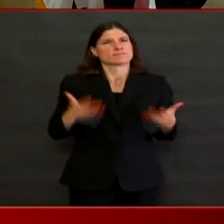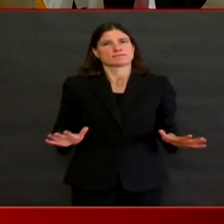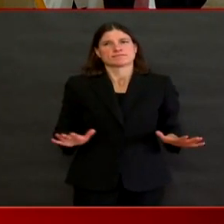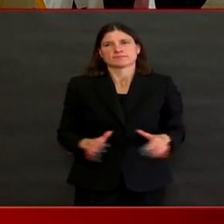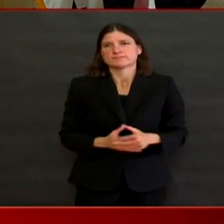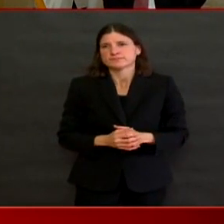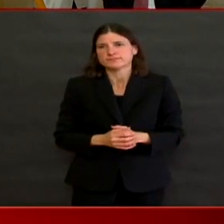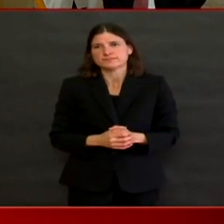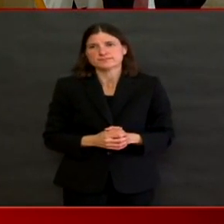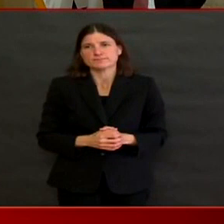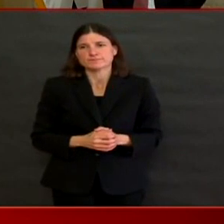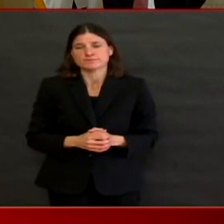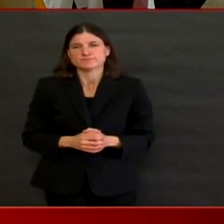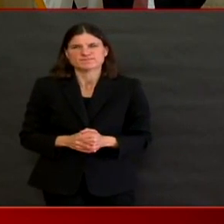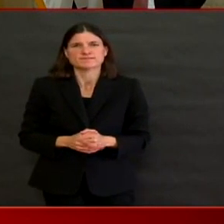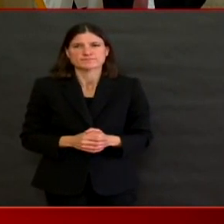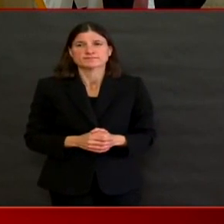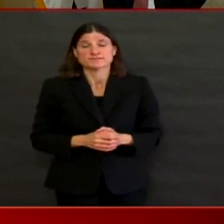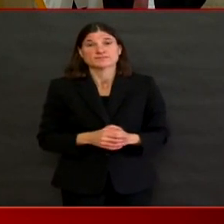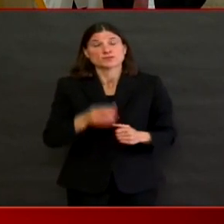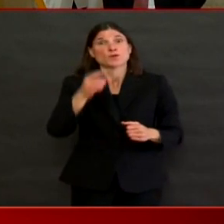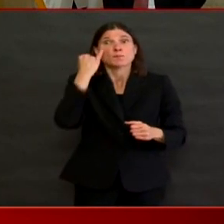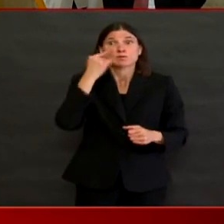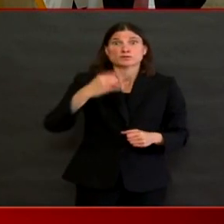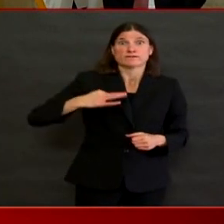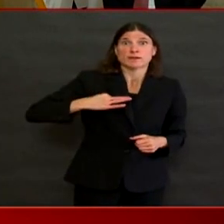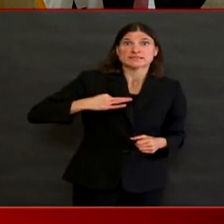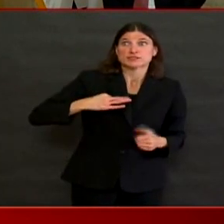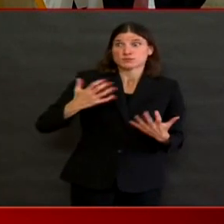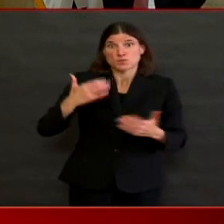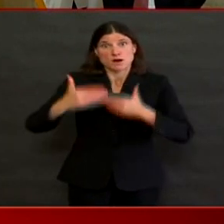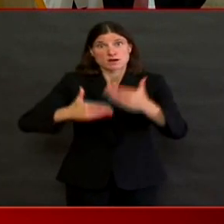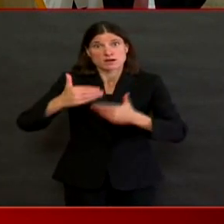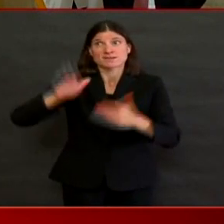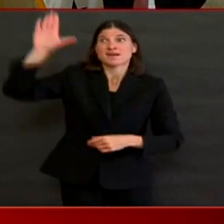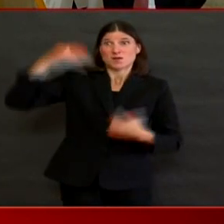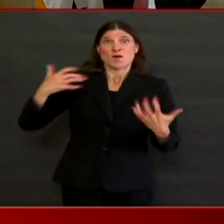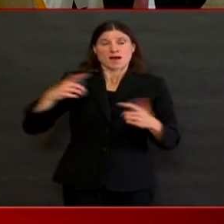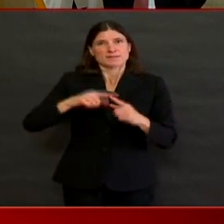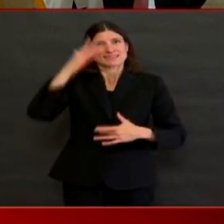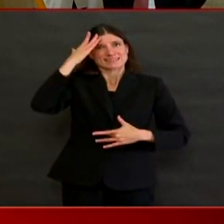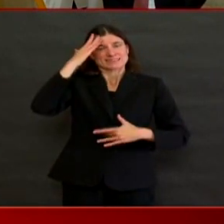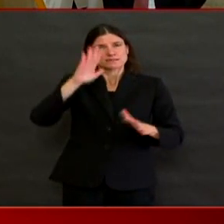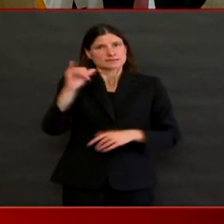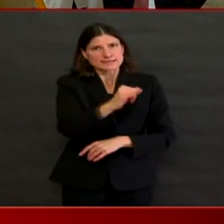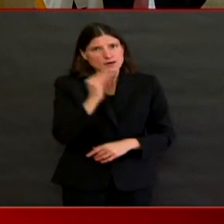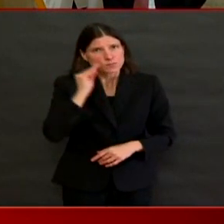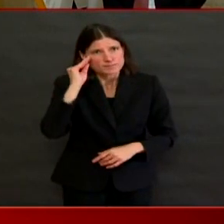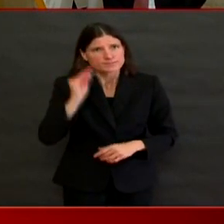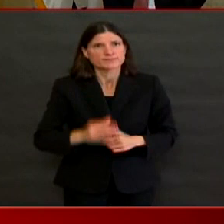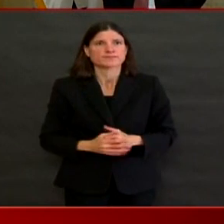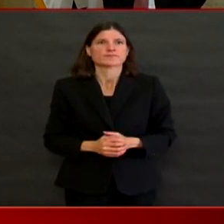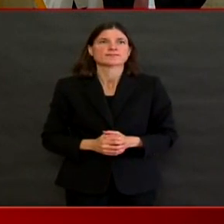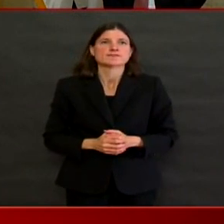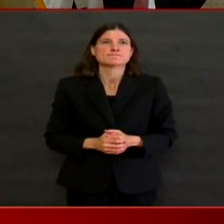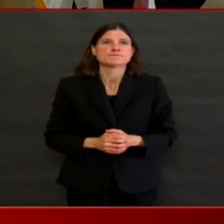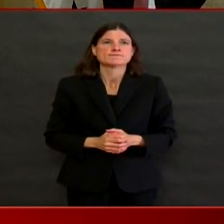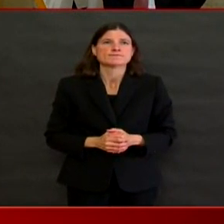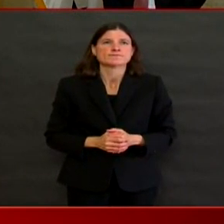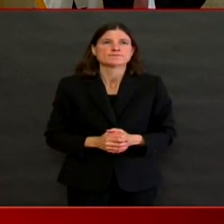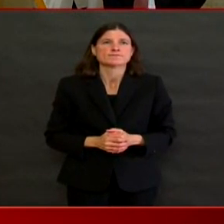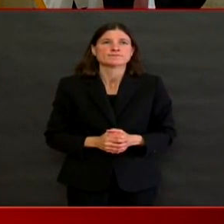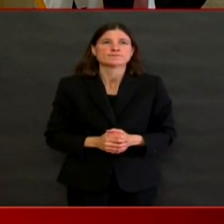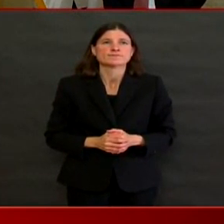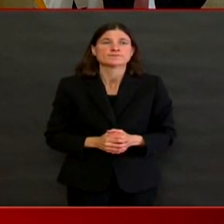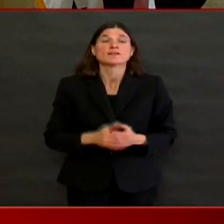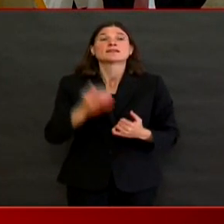Island Responds still needs volunteers and we're also working on making ways for people to begin